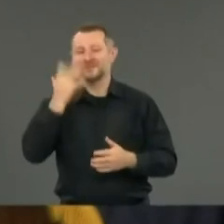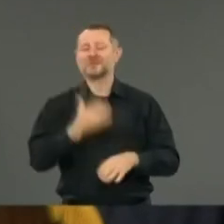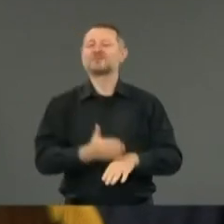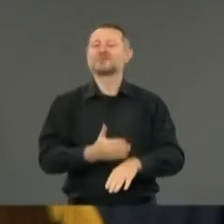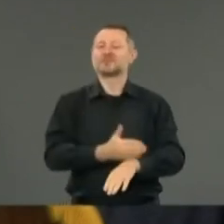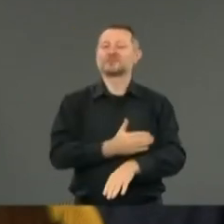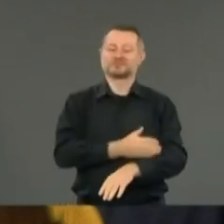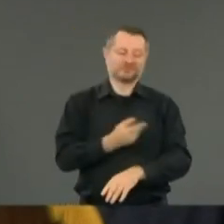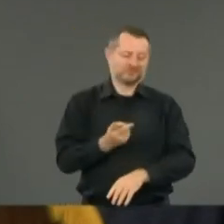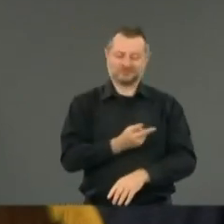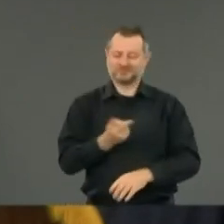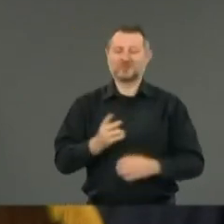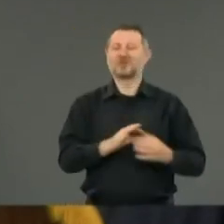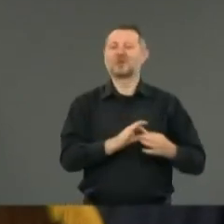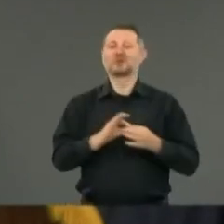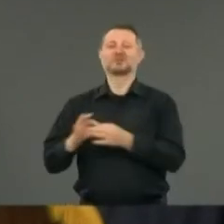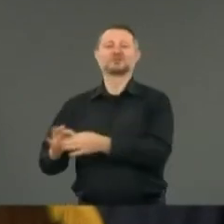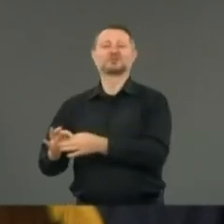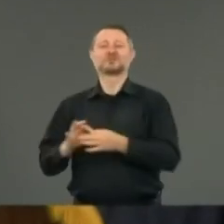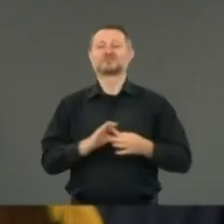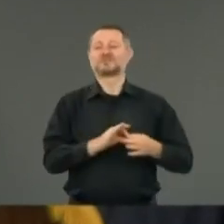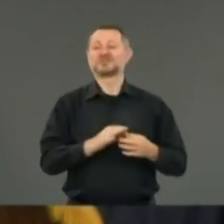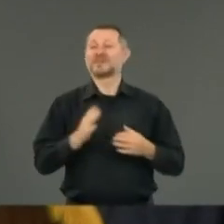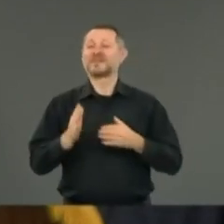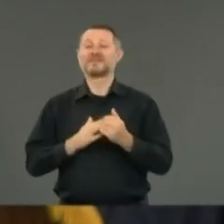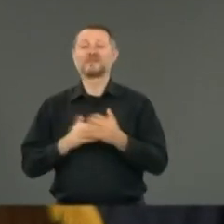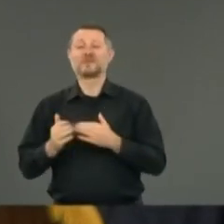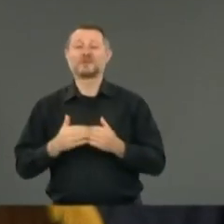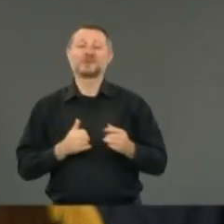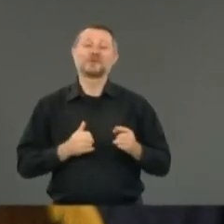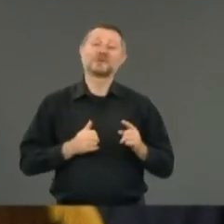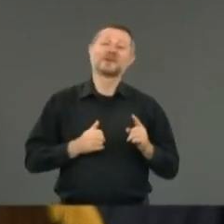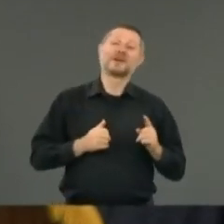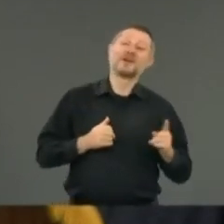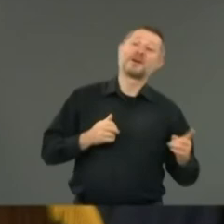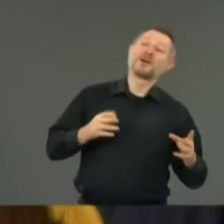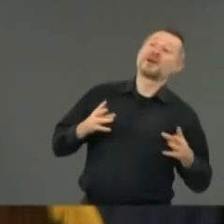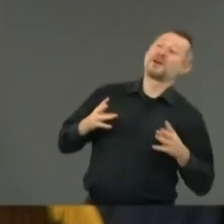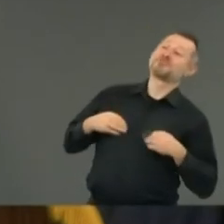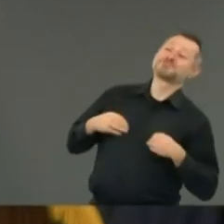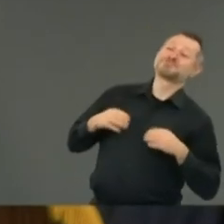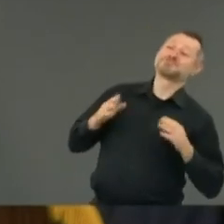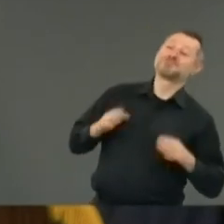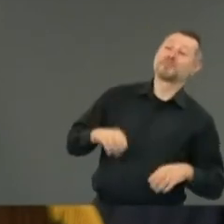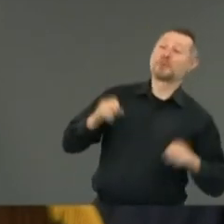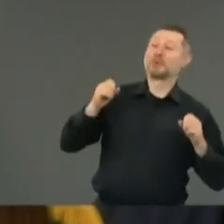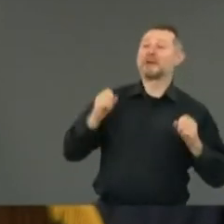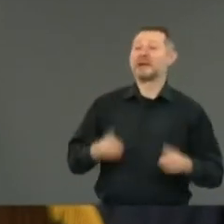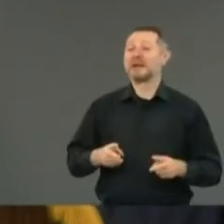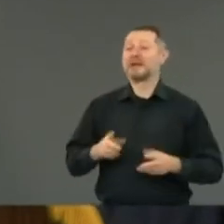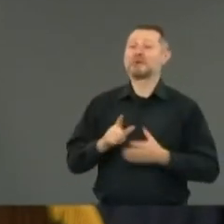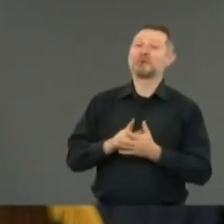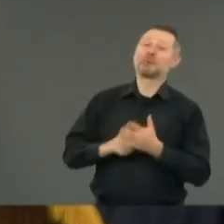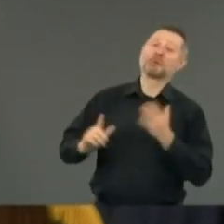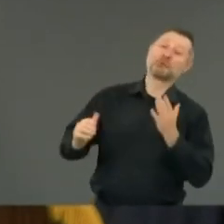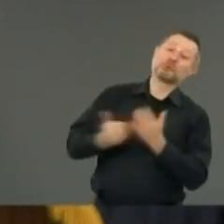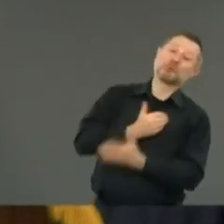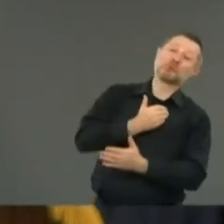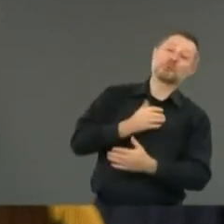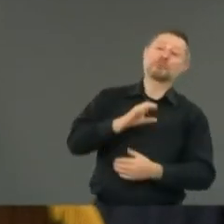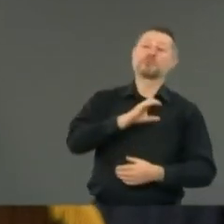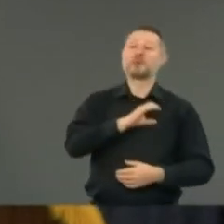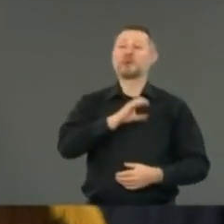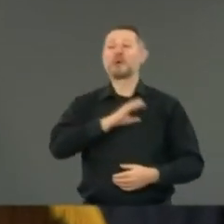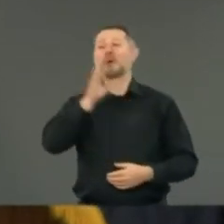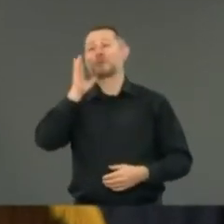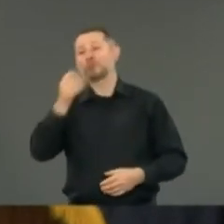agree, okay, the reforms are right, and even if the police said, I understand the